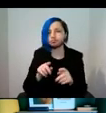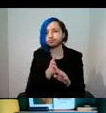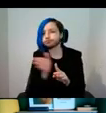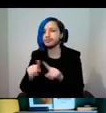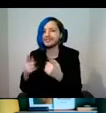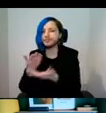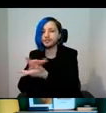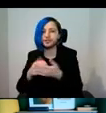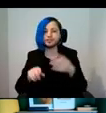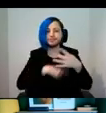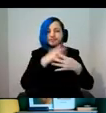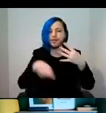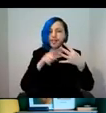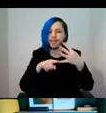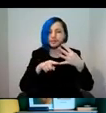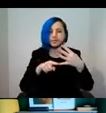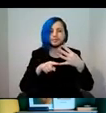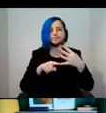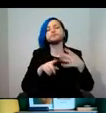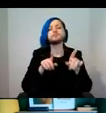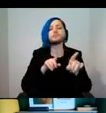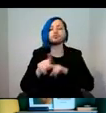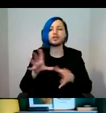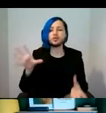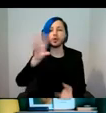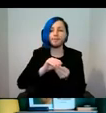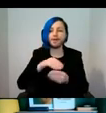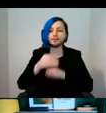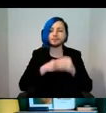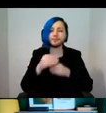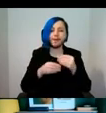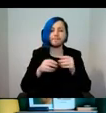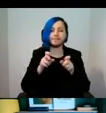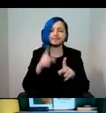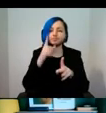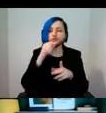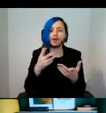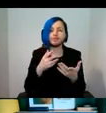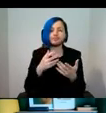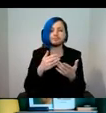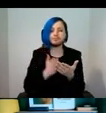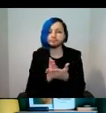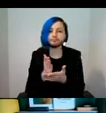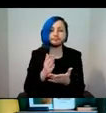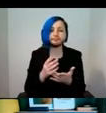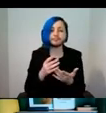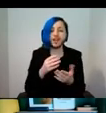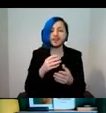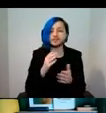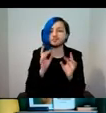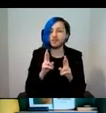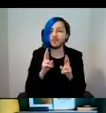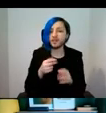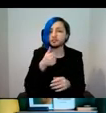all of that into a traversable system. And it attempts to make it useful for real world assessment.